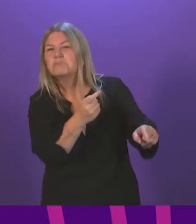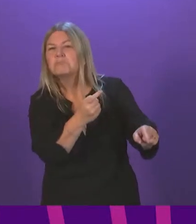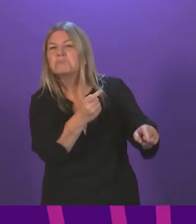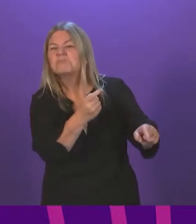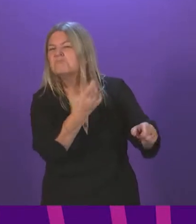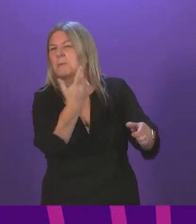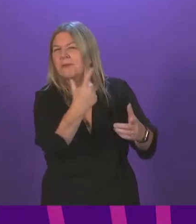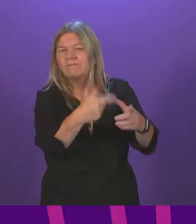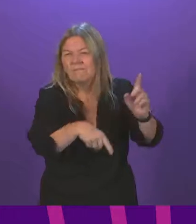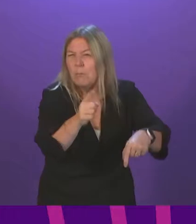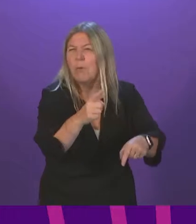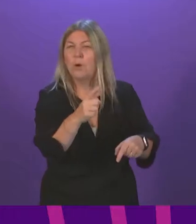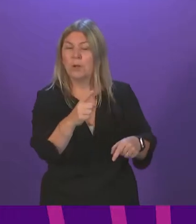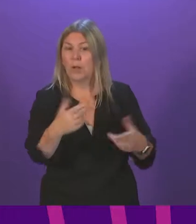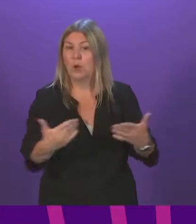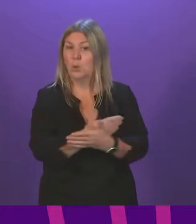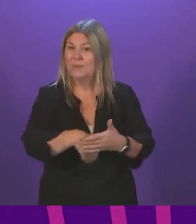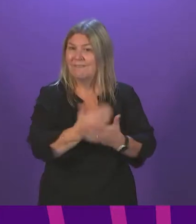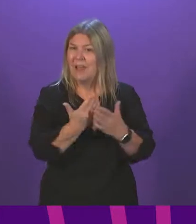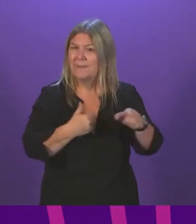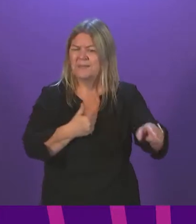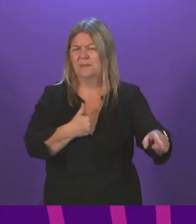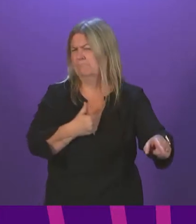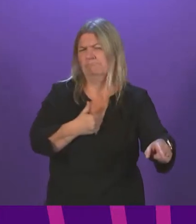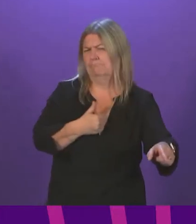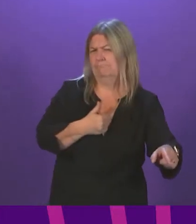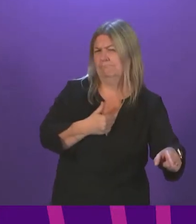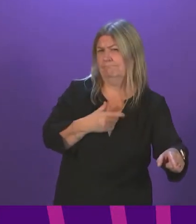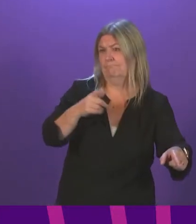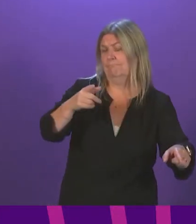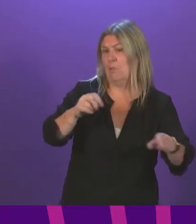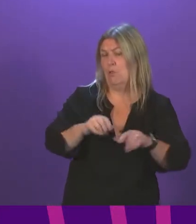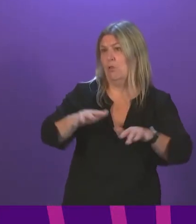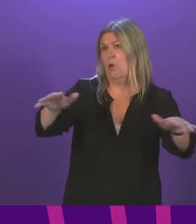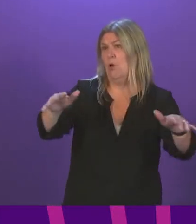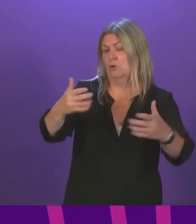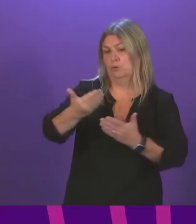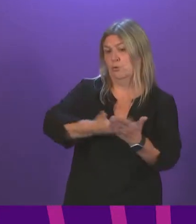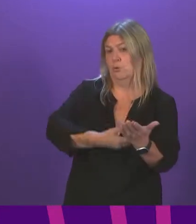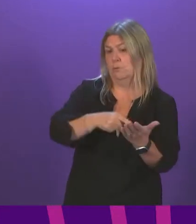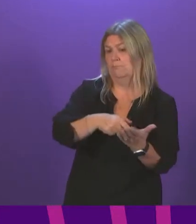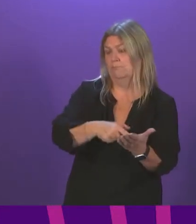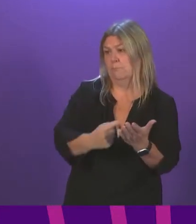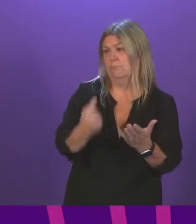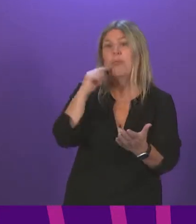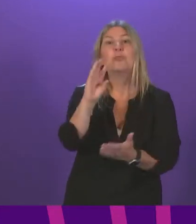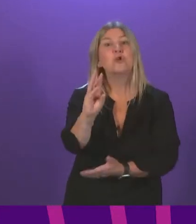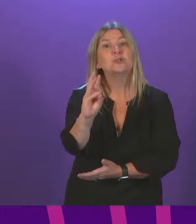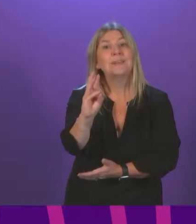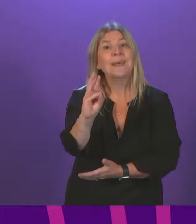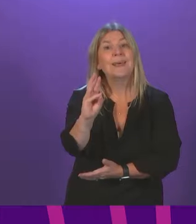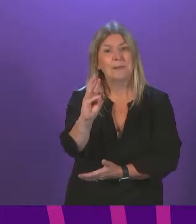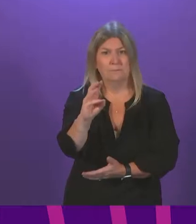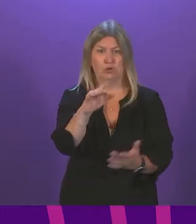some new development. That was conceived of in the document we lodged with Parliament last Thursday. So it shouldn't have been a